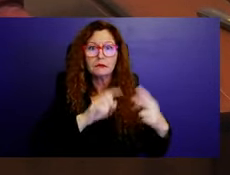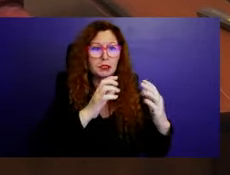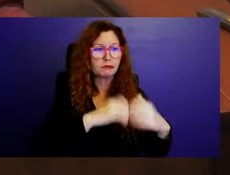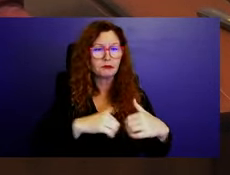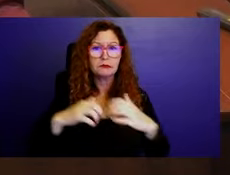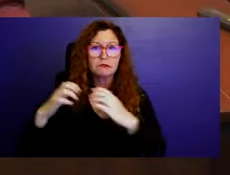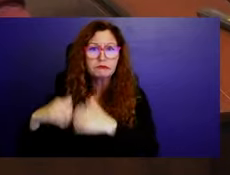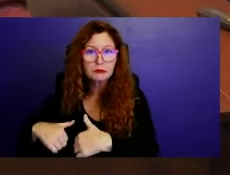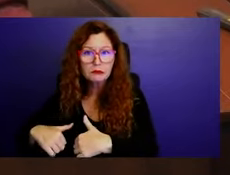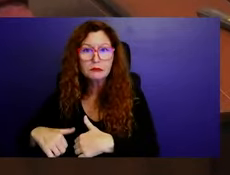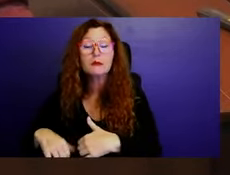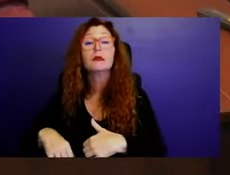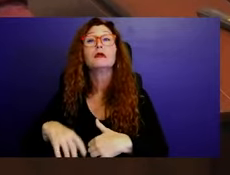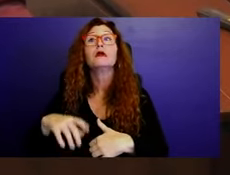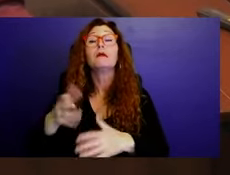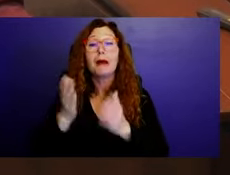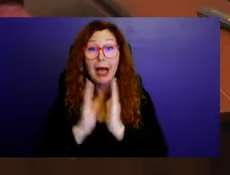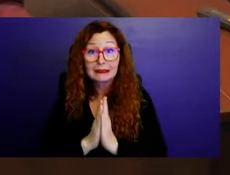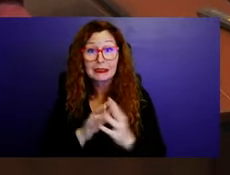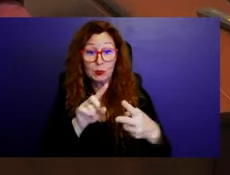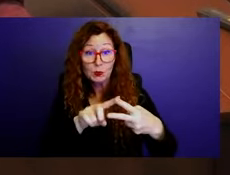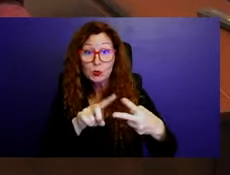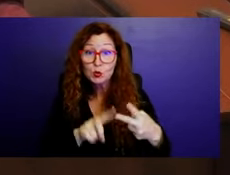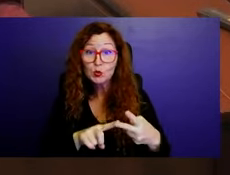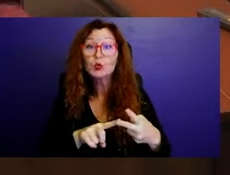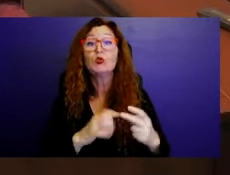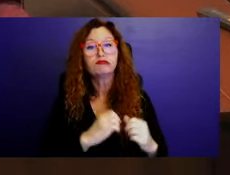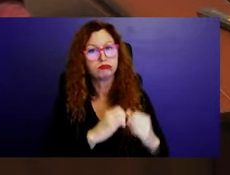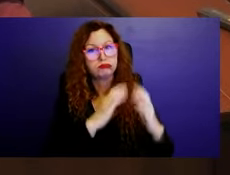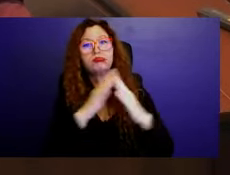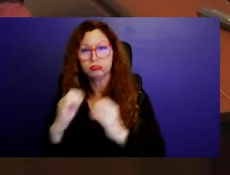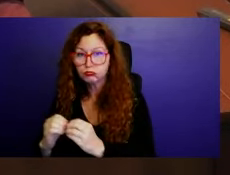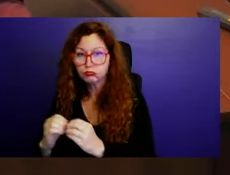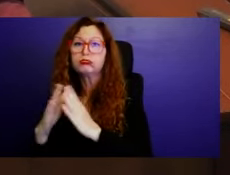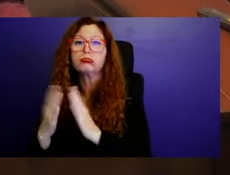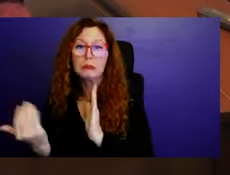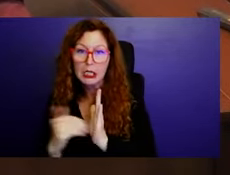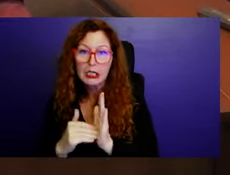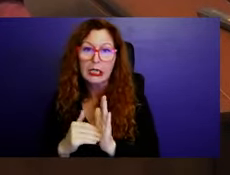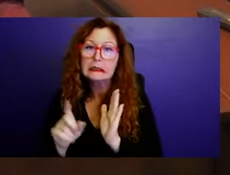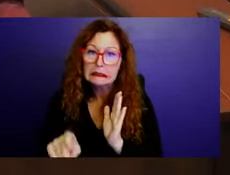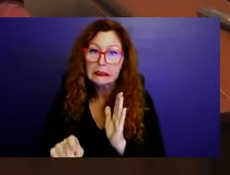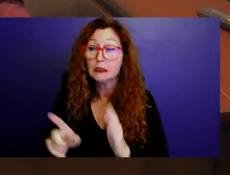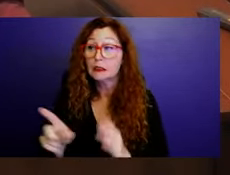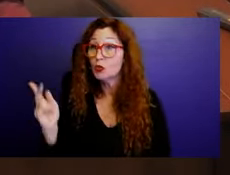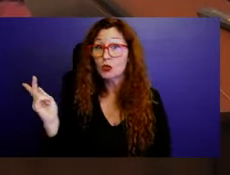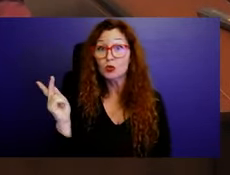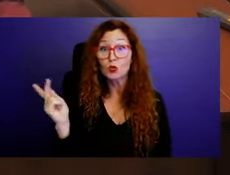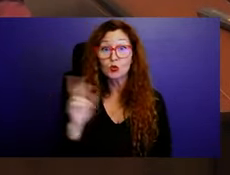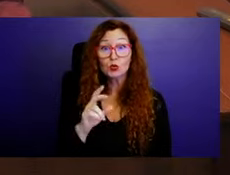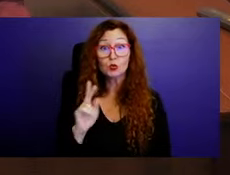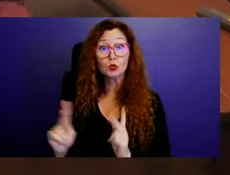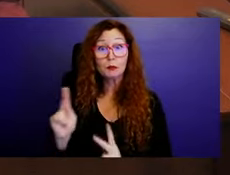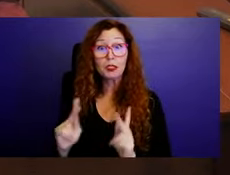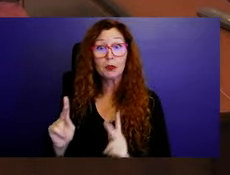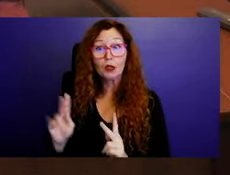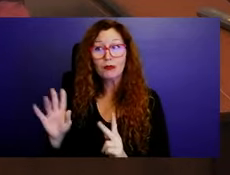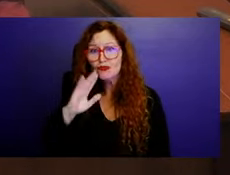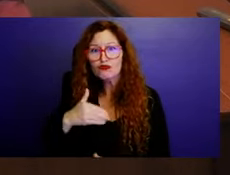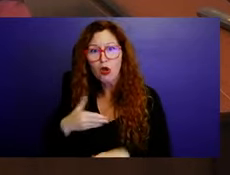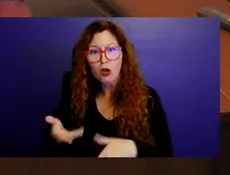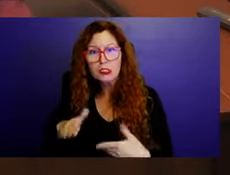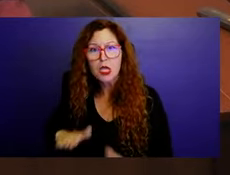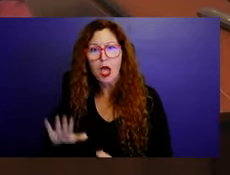reconstitute. The individuals that came up and complained about the police, who are they going to complain to? The police? They had a community